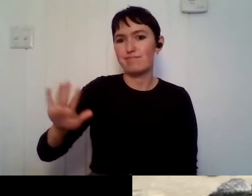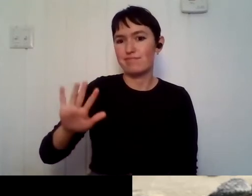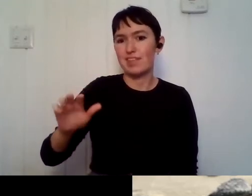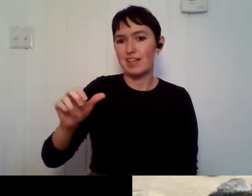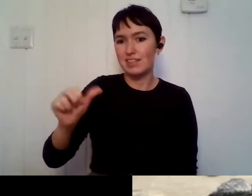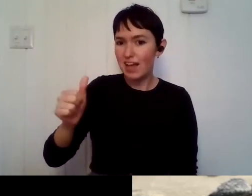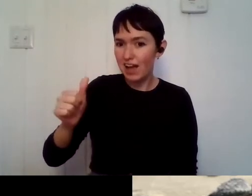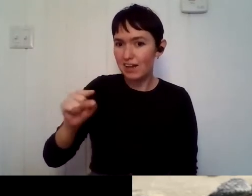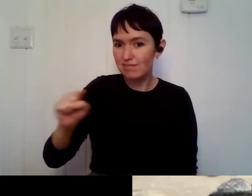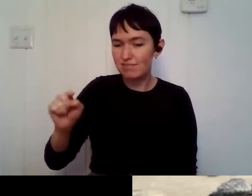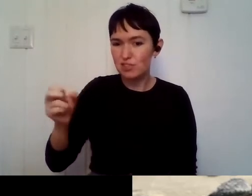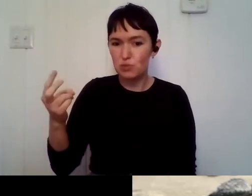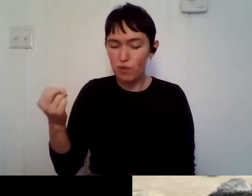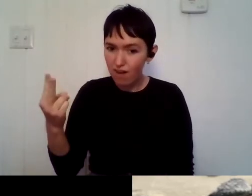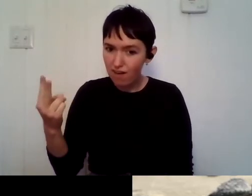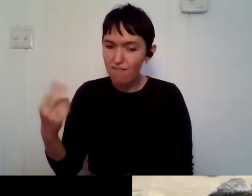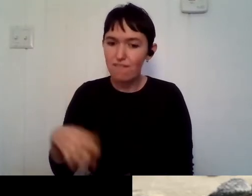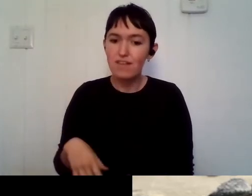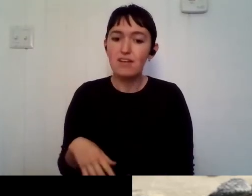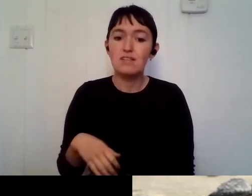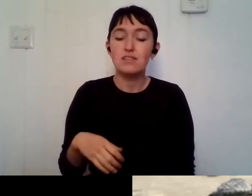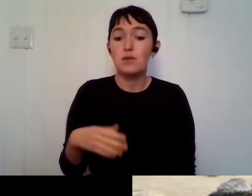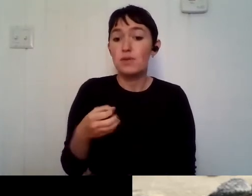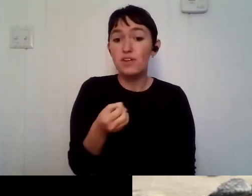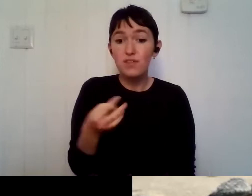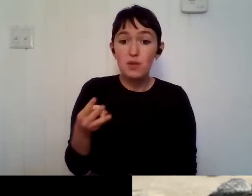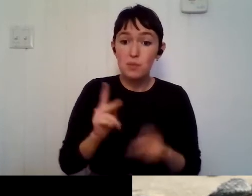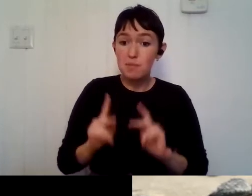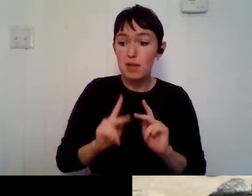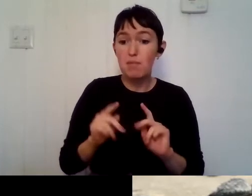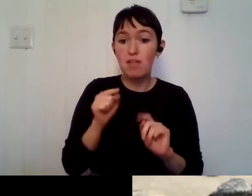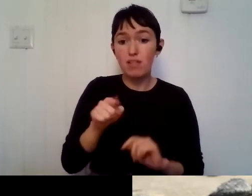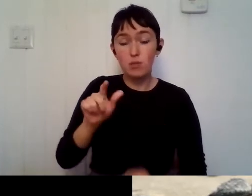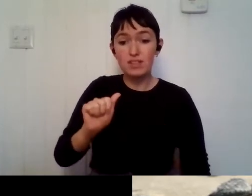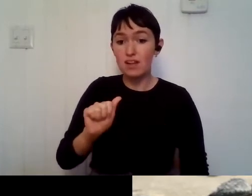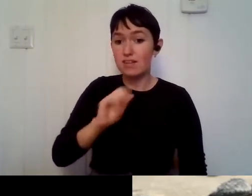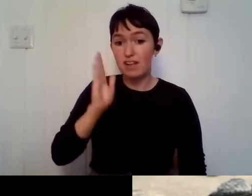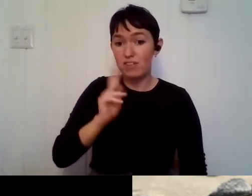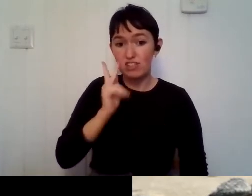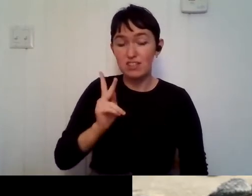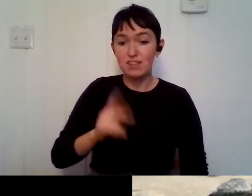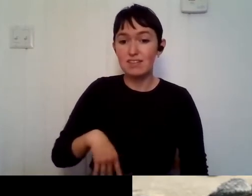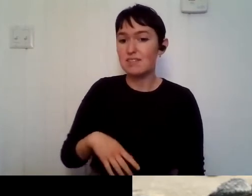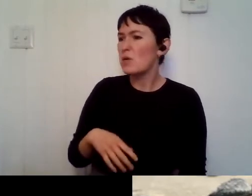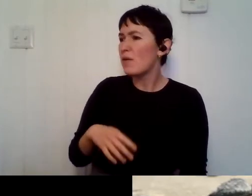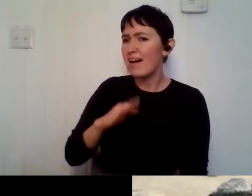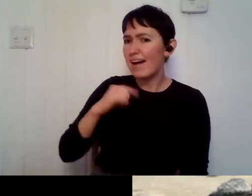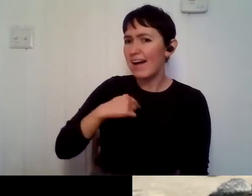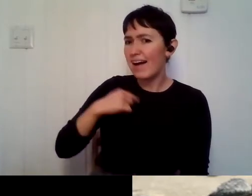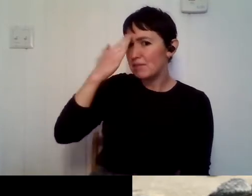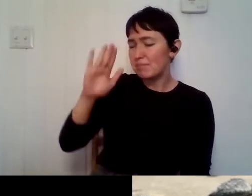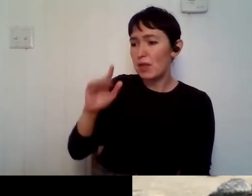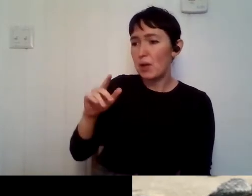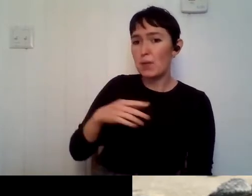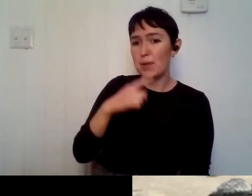And there's people who live in Louisiana that have still never seen one. I didn't even know that black bears lived in Louisiana. I had no idea. That's so